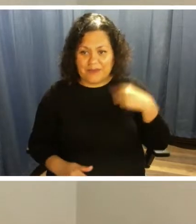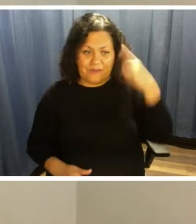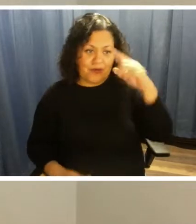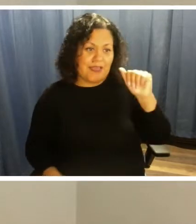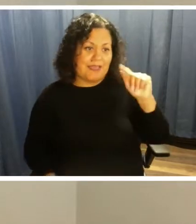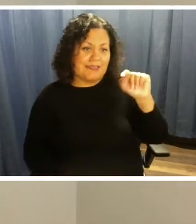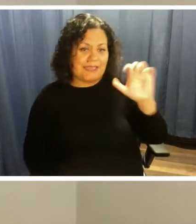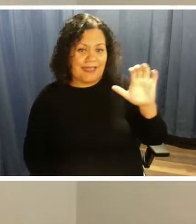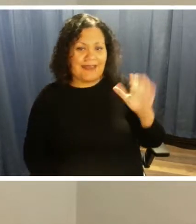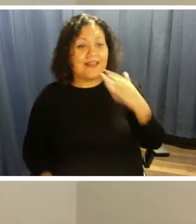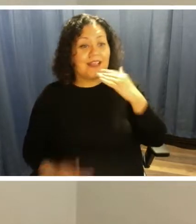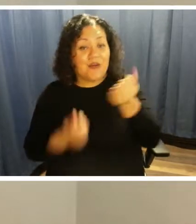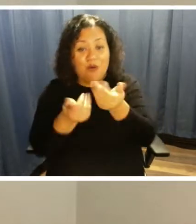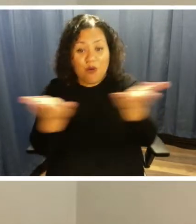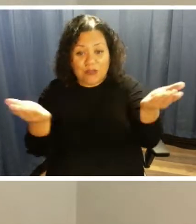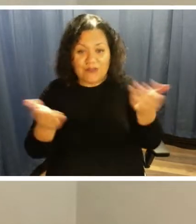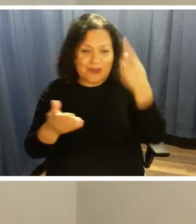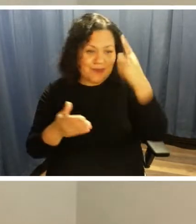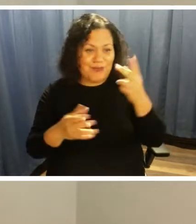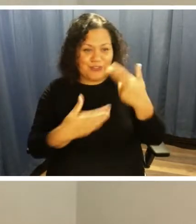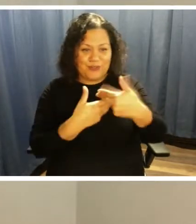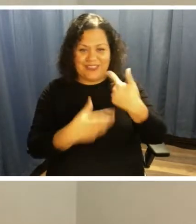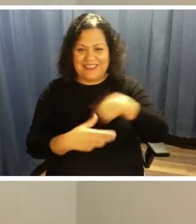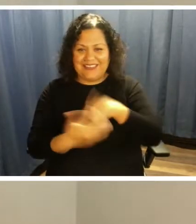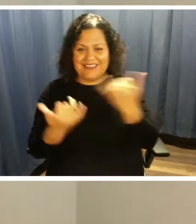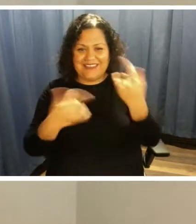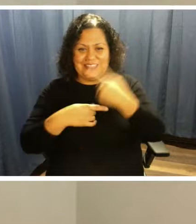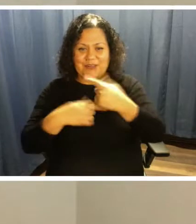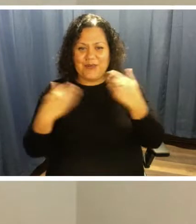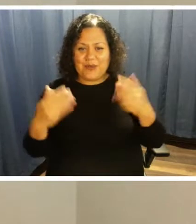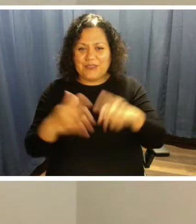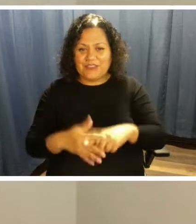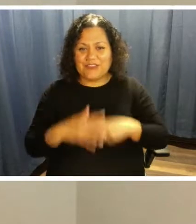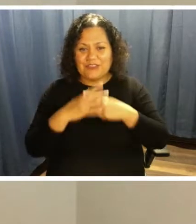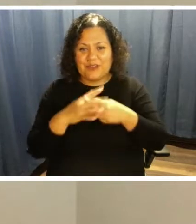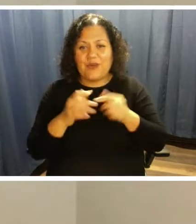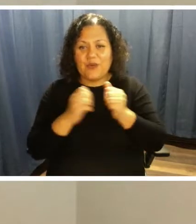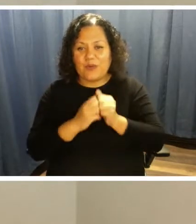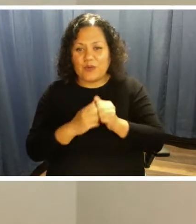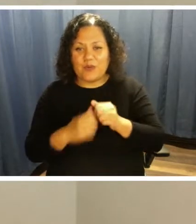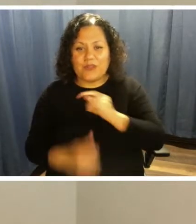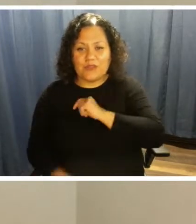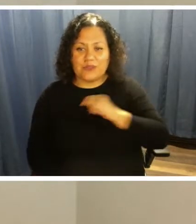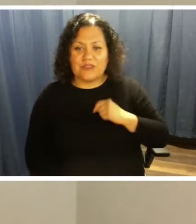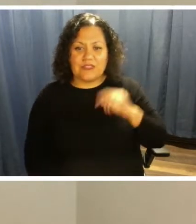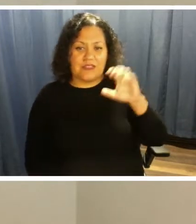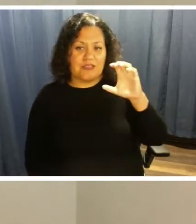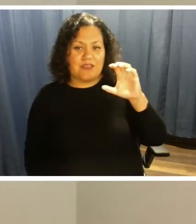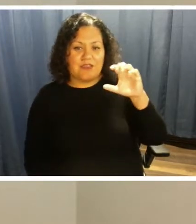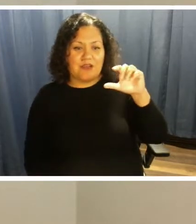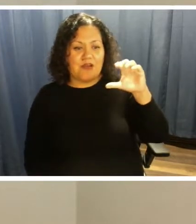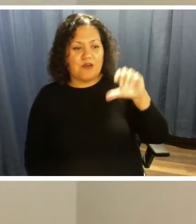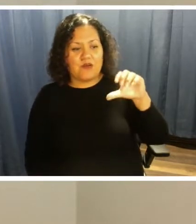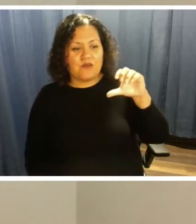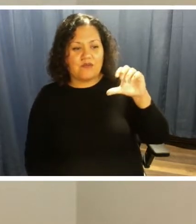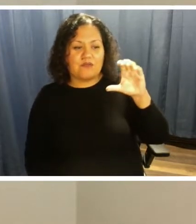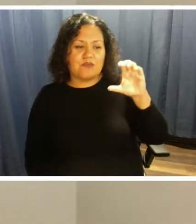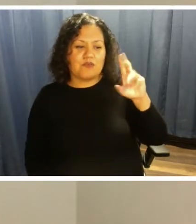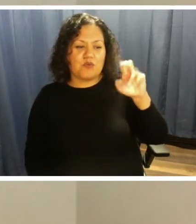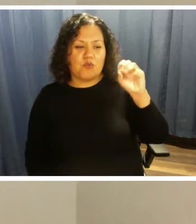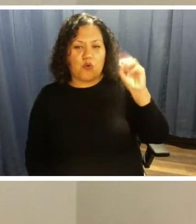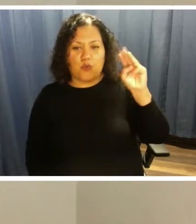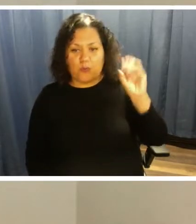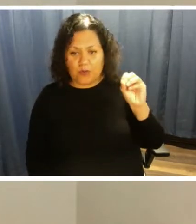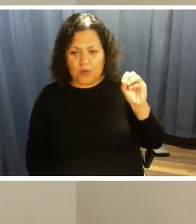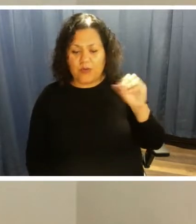Thank you all for being with us today. And so we'll get started with Mr. Trustee Como. We'd like to begin with you. Please share with us a